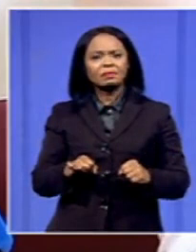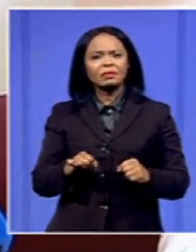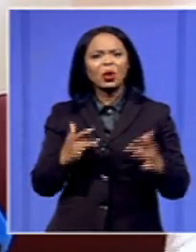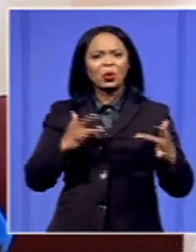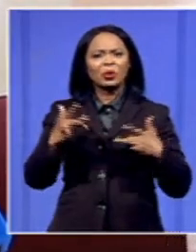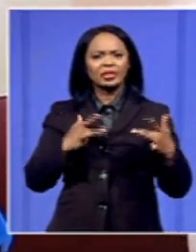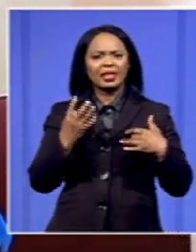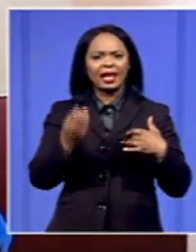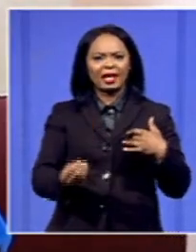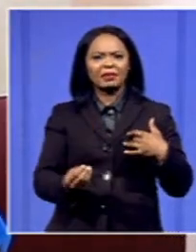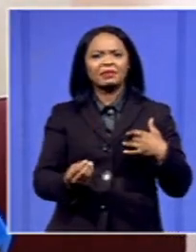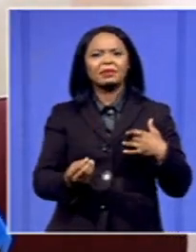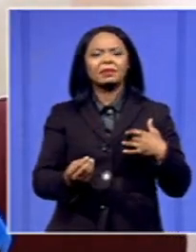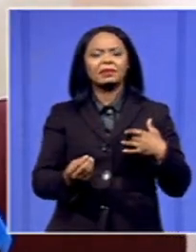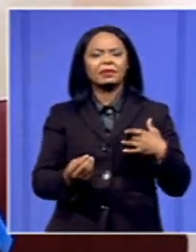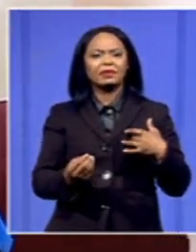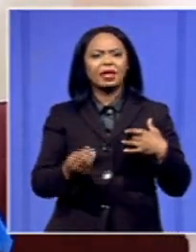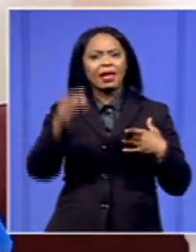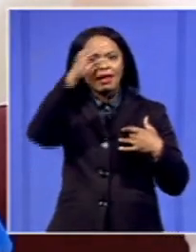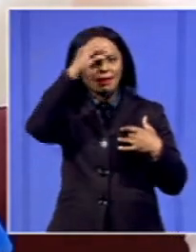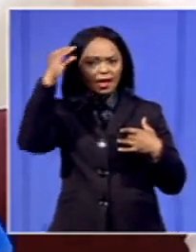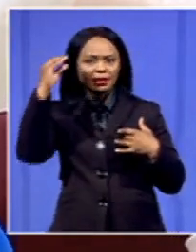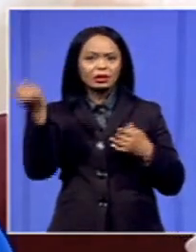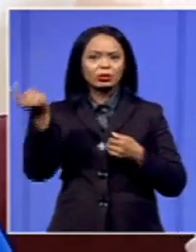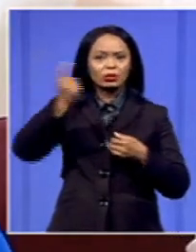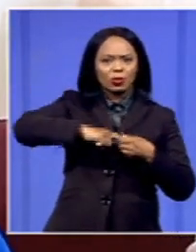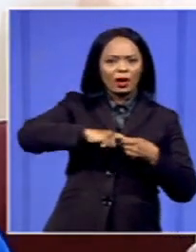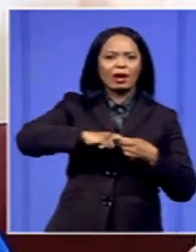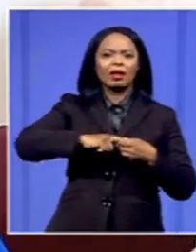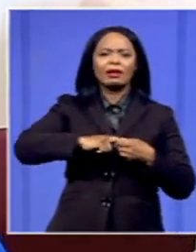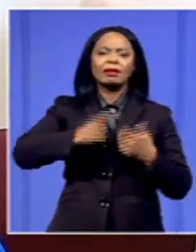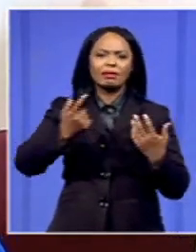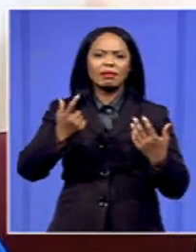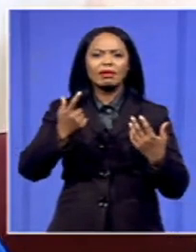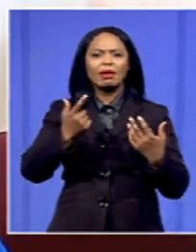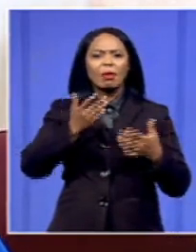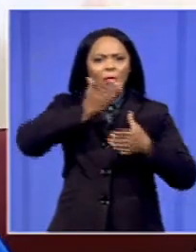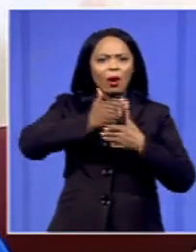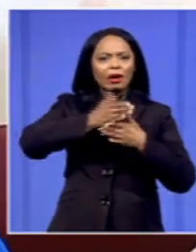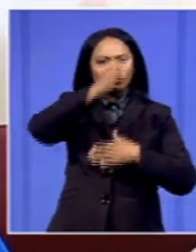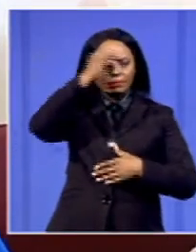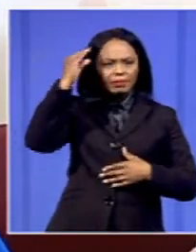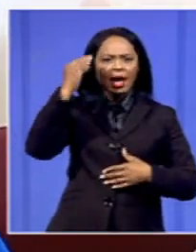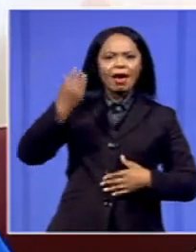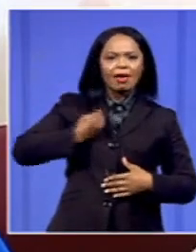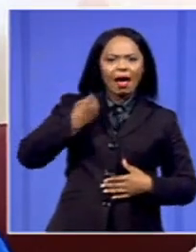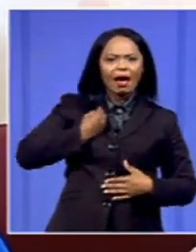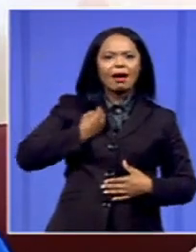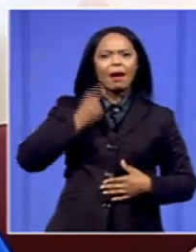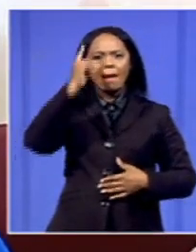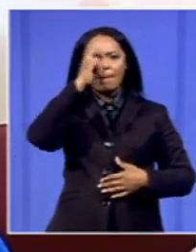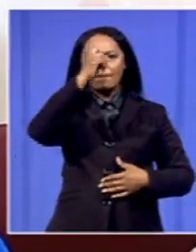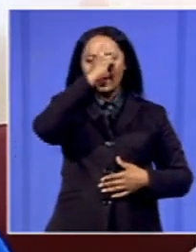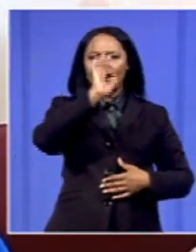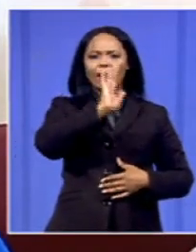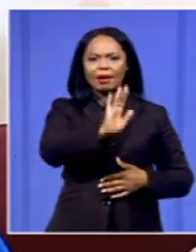that these nurses who have just joined a profession, who are young, who are black, will be left with a